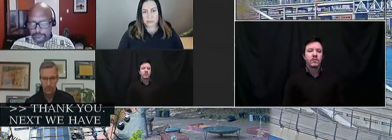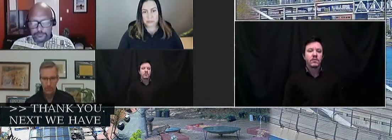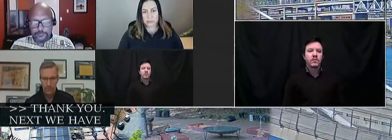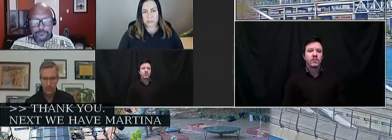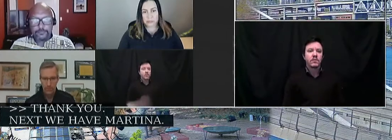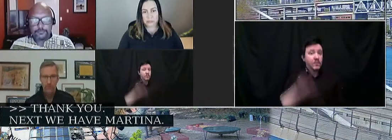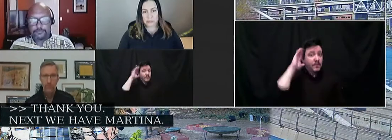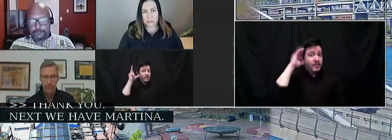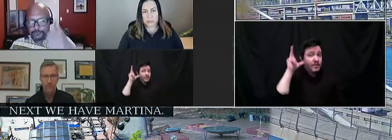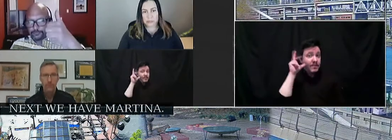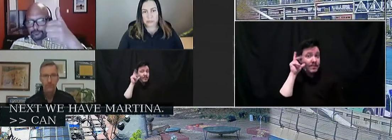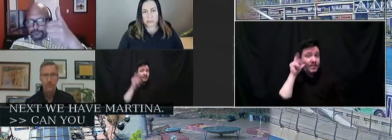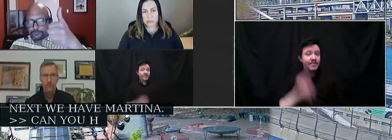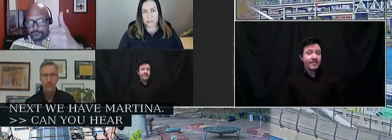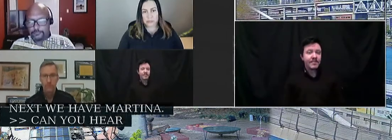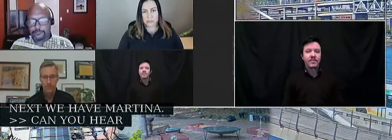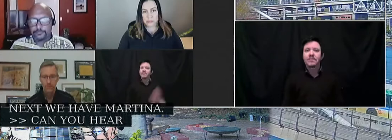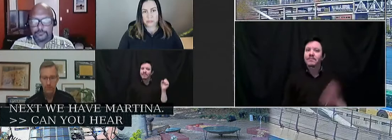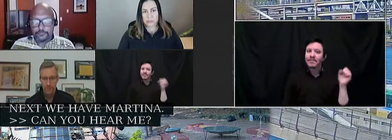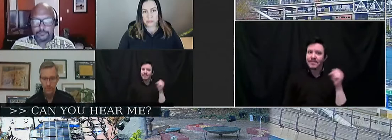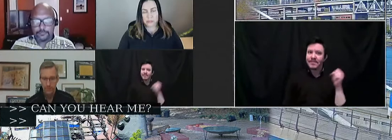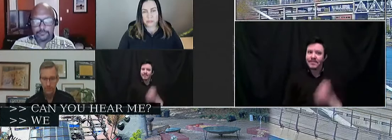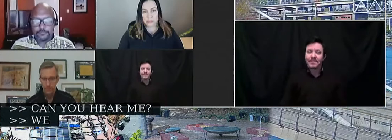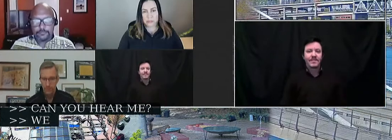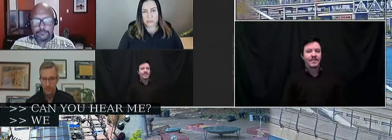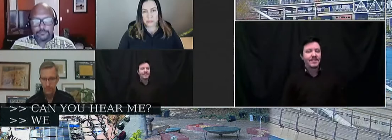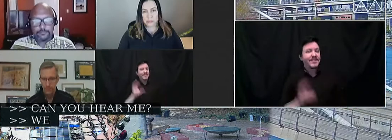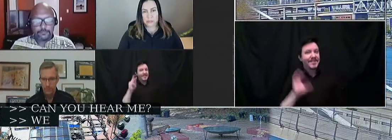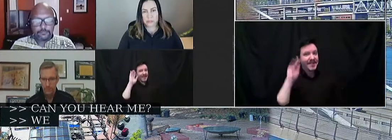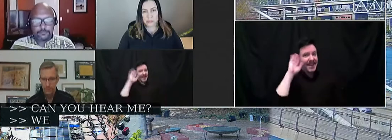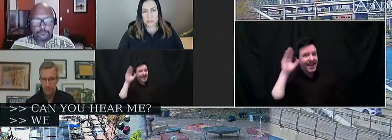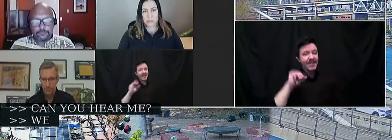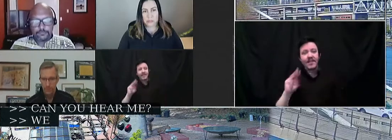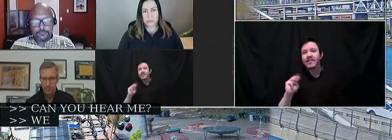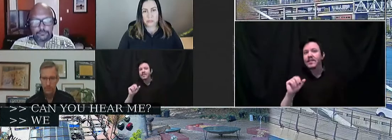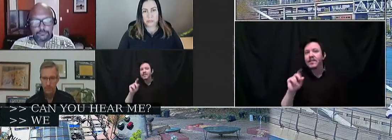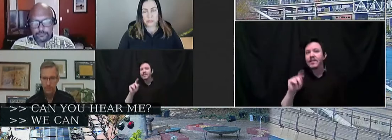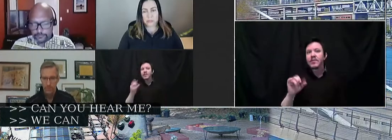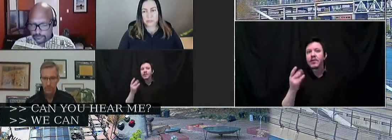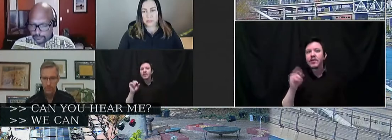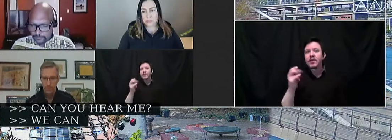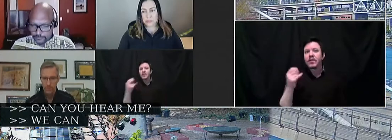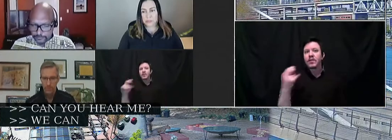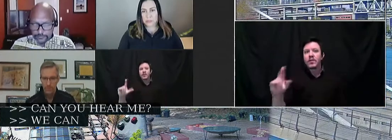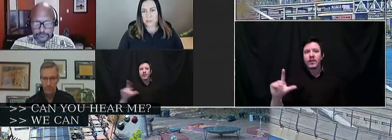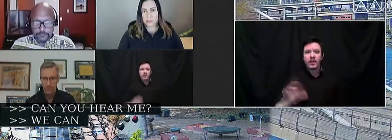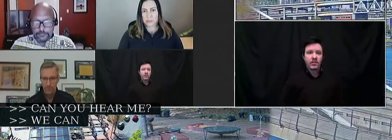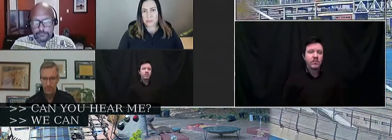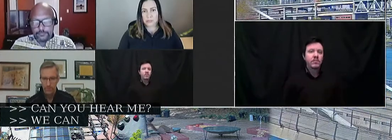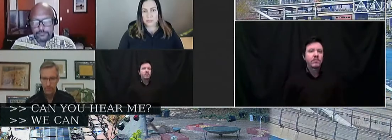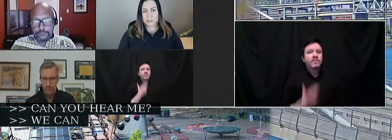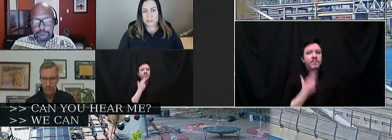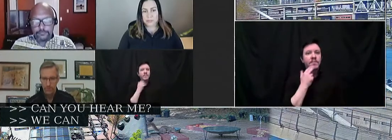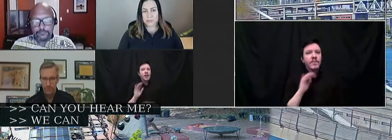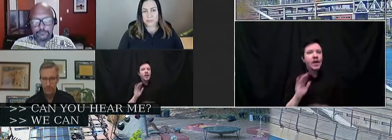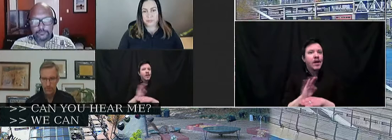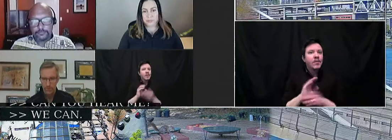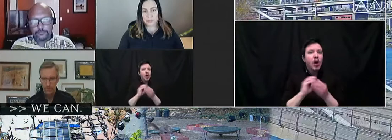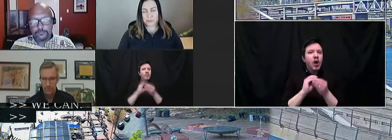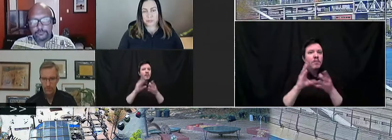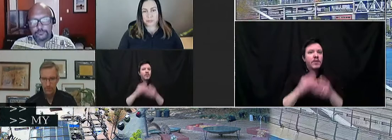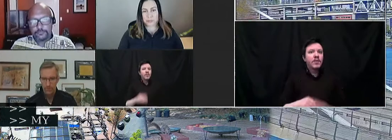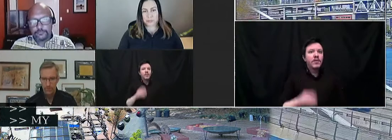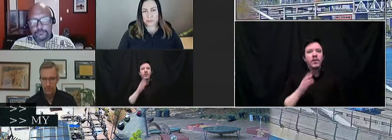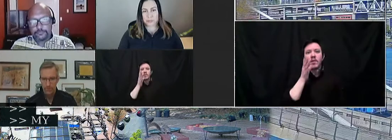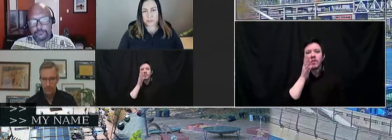Hi, can you hear me? We can. Okay. Hi. My name is Martina Thornhill. I'm a small business owner, a parent and a resident of